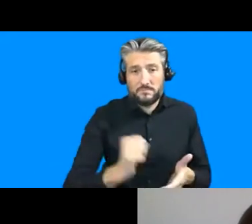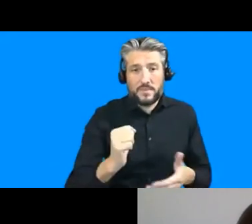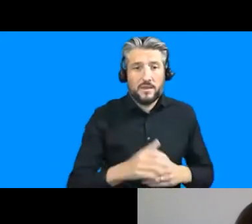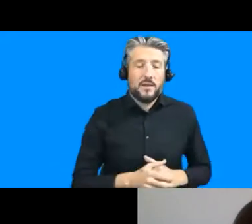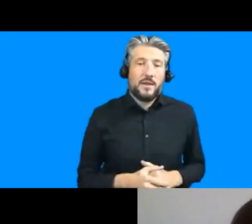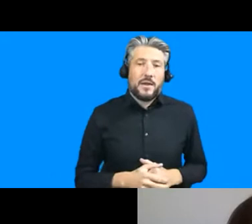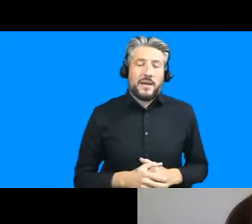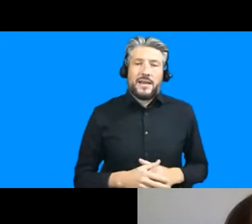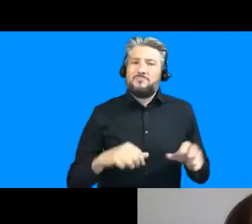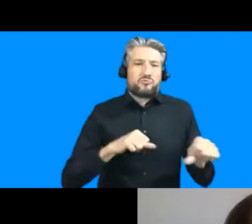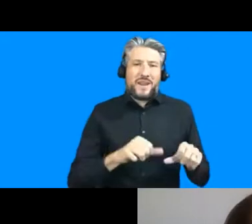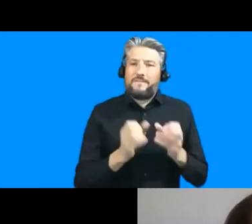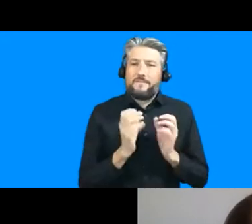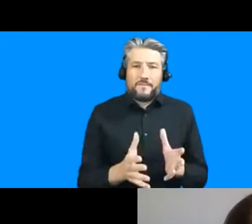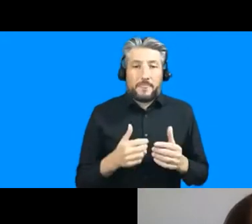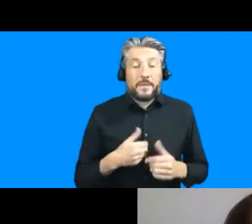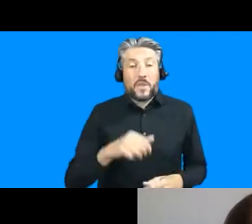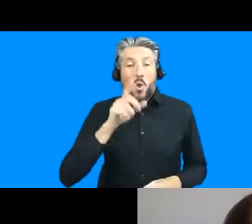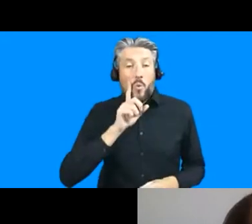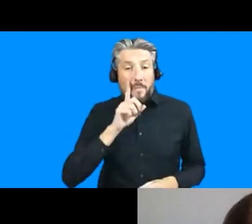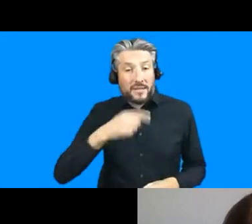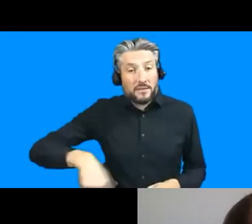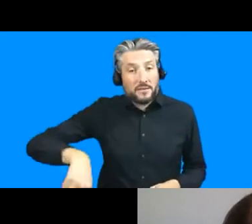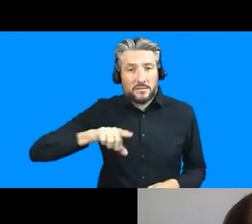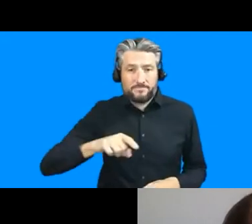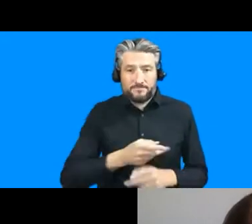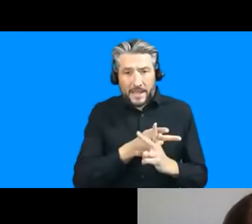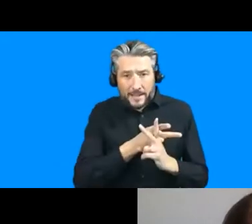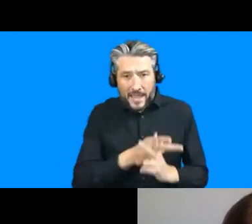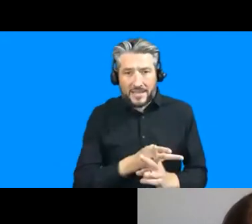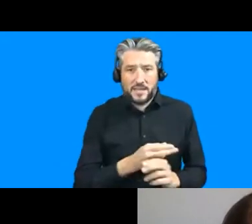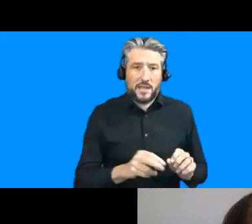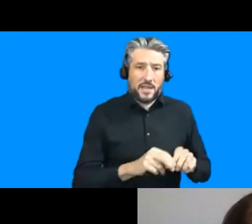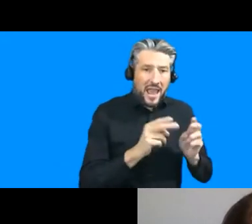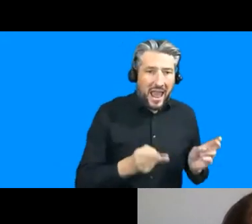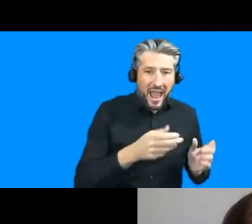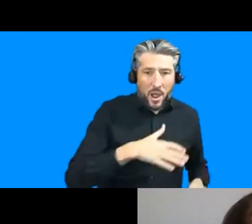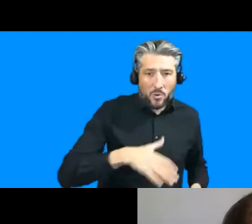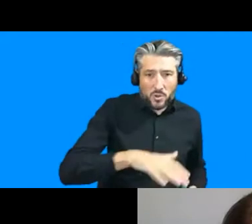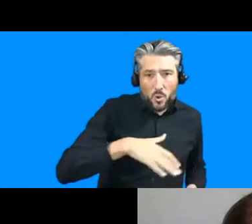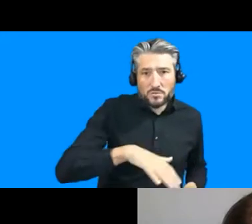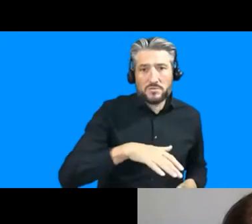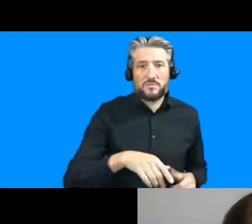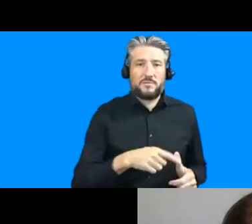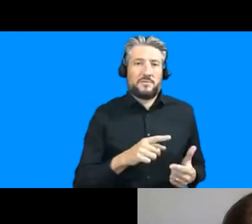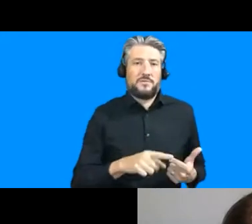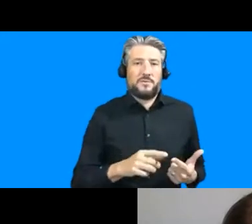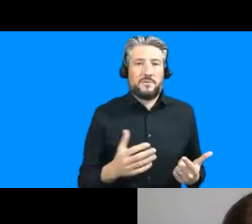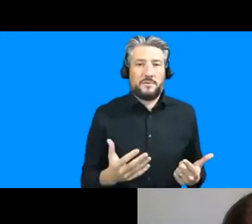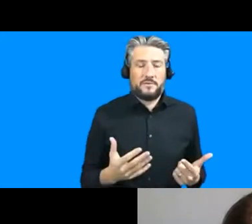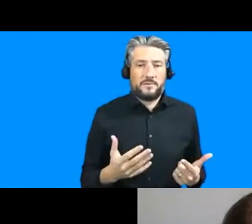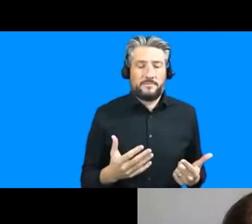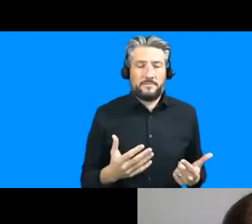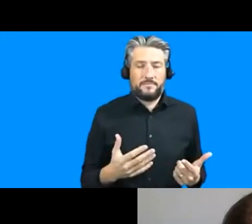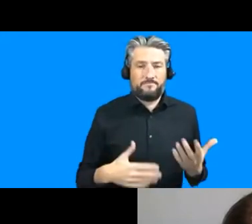as caretakers of their households their families uh their their ties